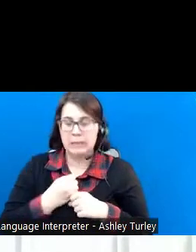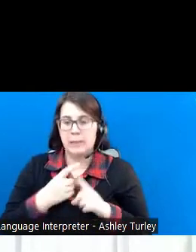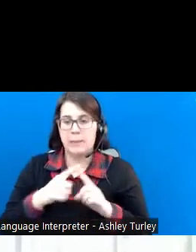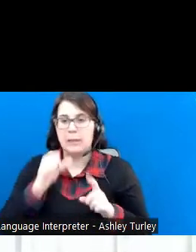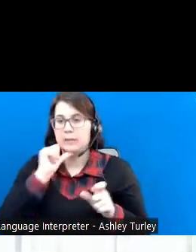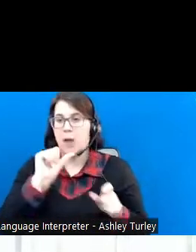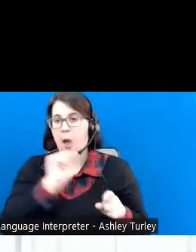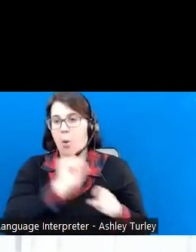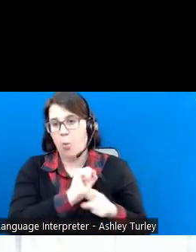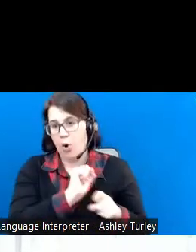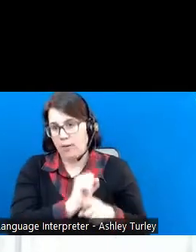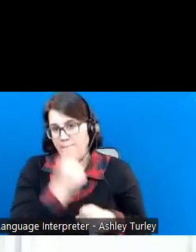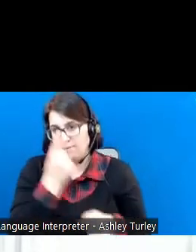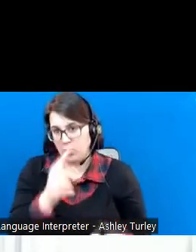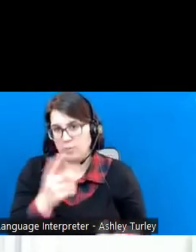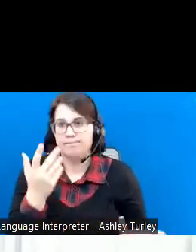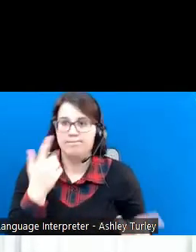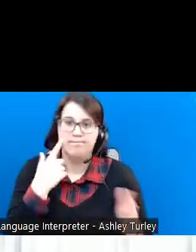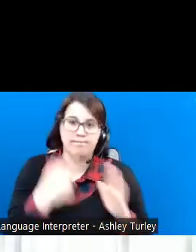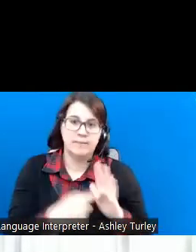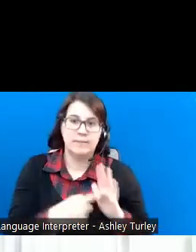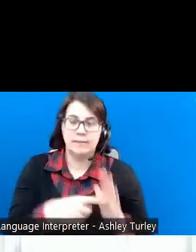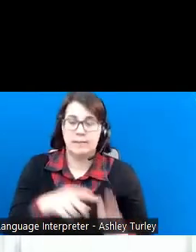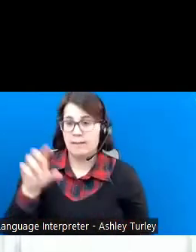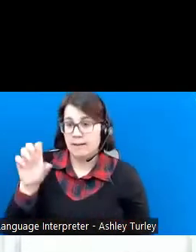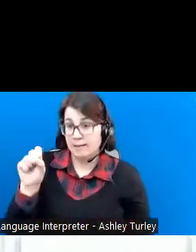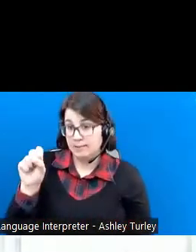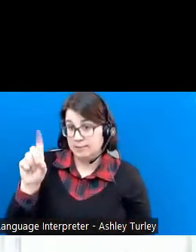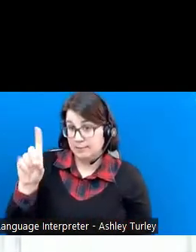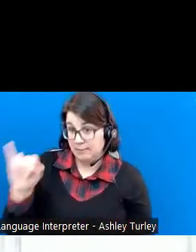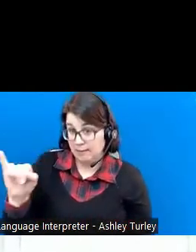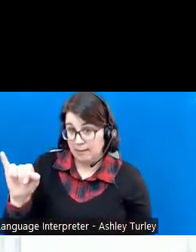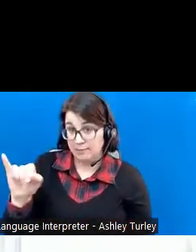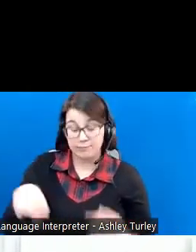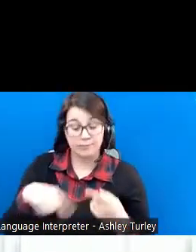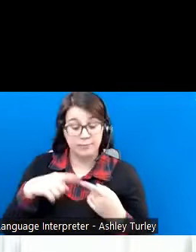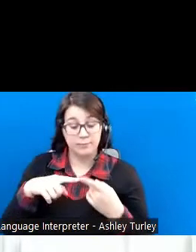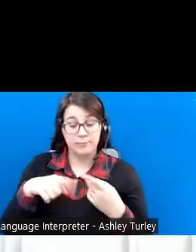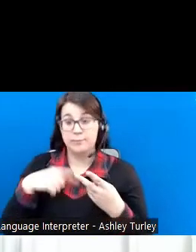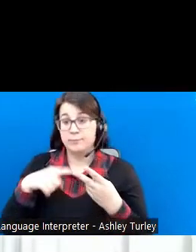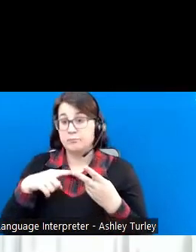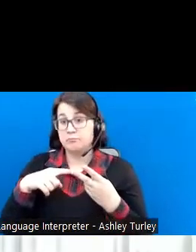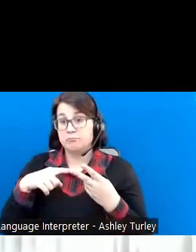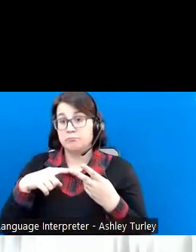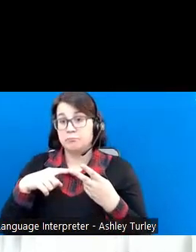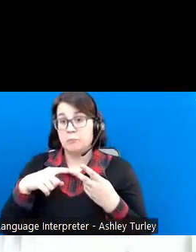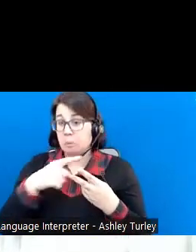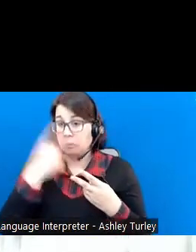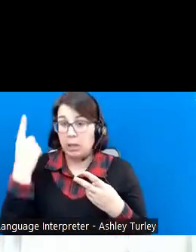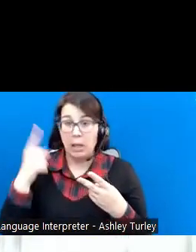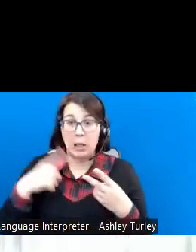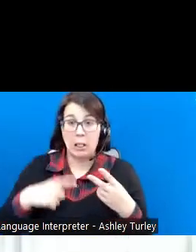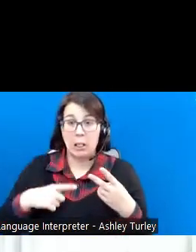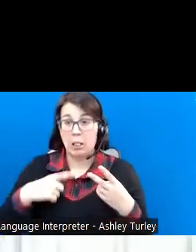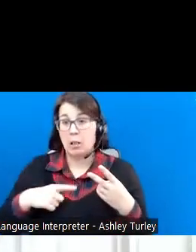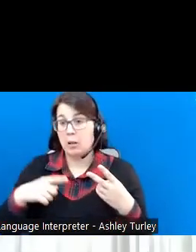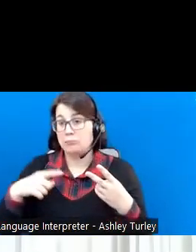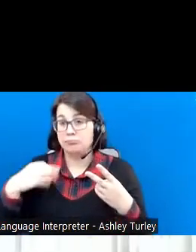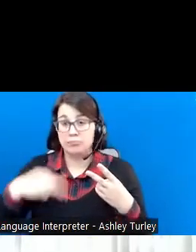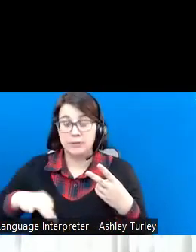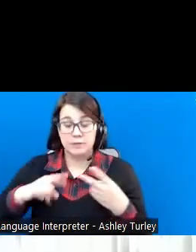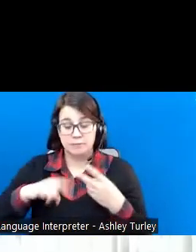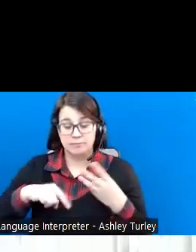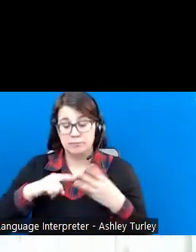for. Things like SSDI or Black Lung Benefits or Railroad